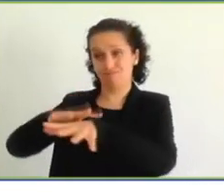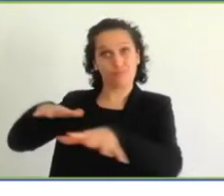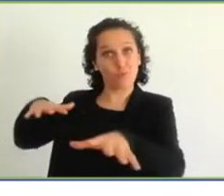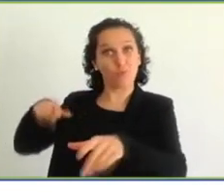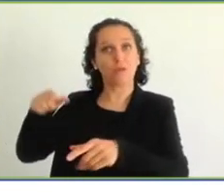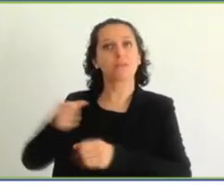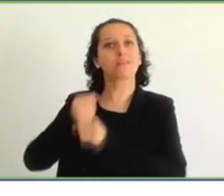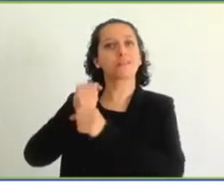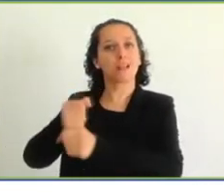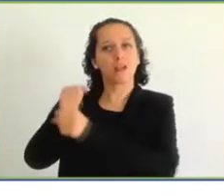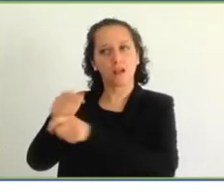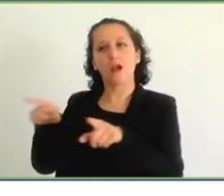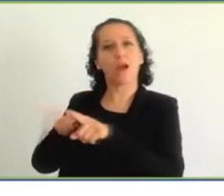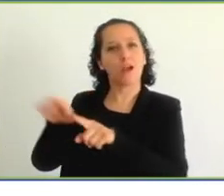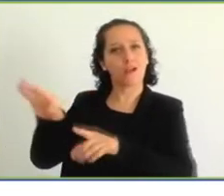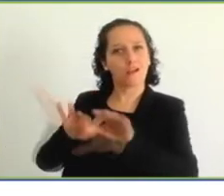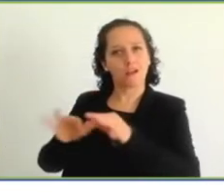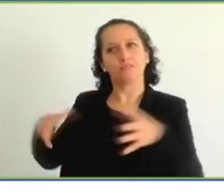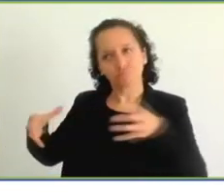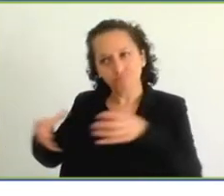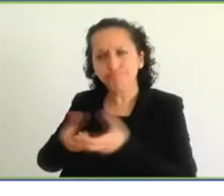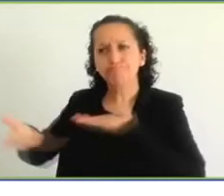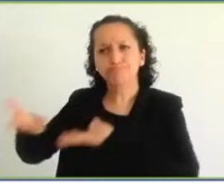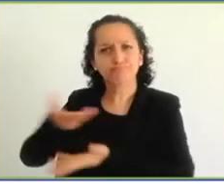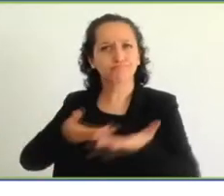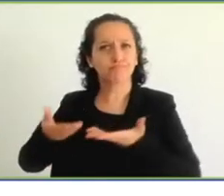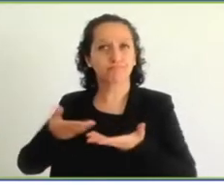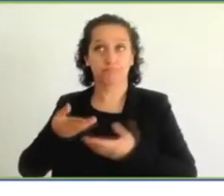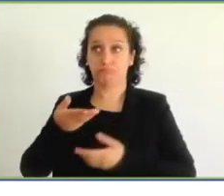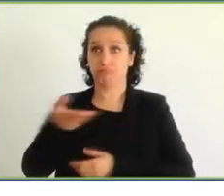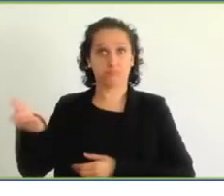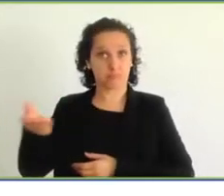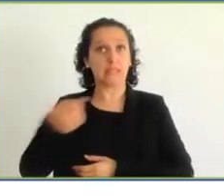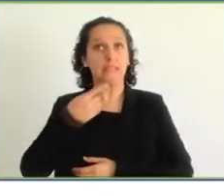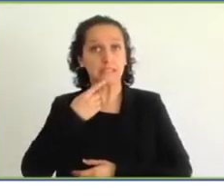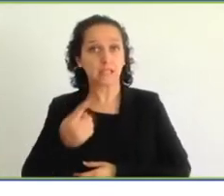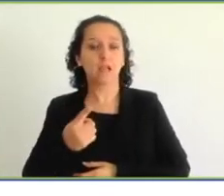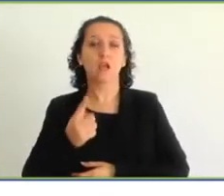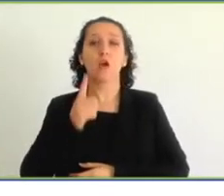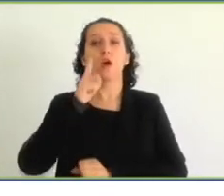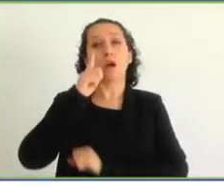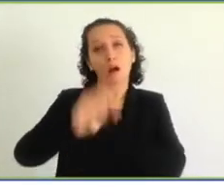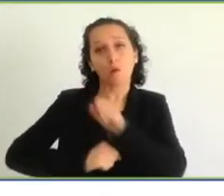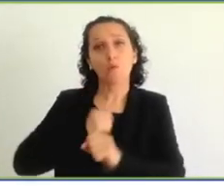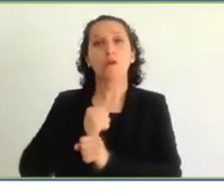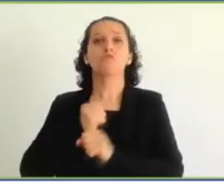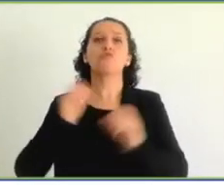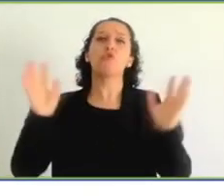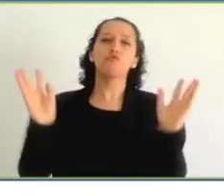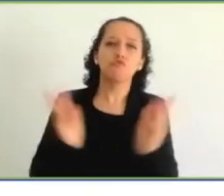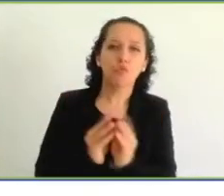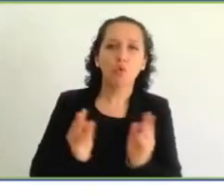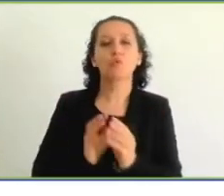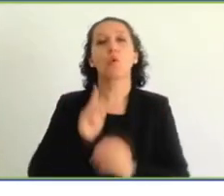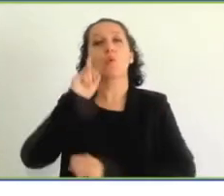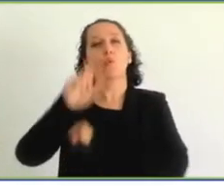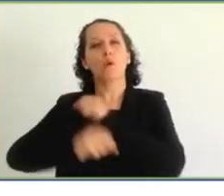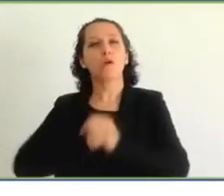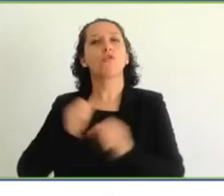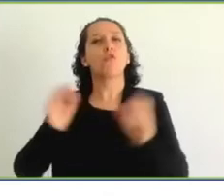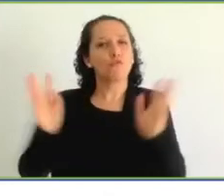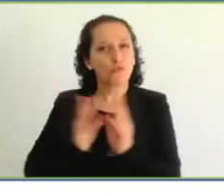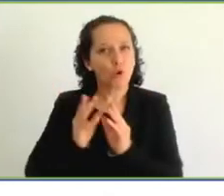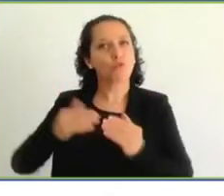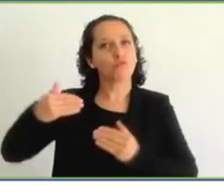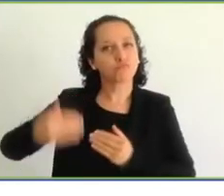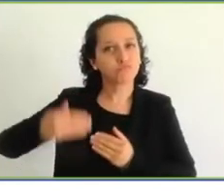the proposal to have an annual forum for discussion and so we will be, we'll be meeting with them as well as contributing towards an action plan